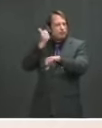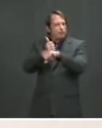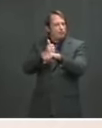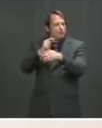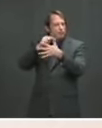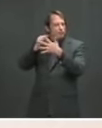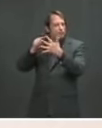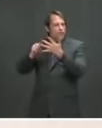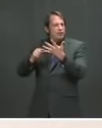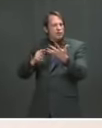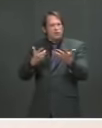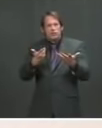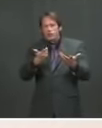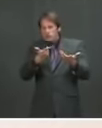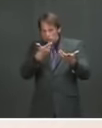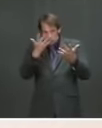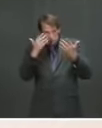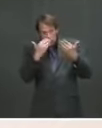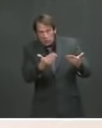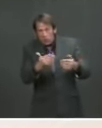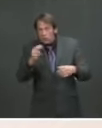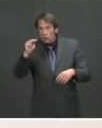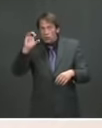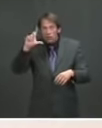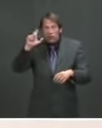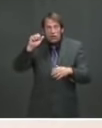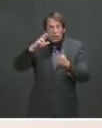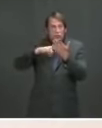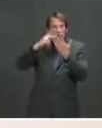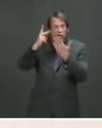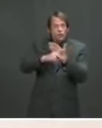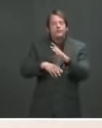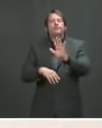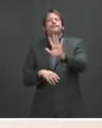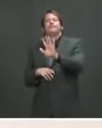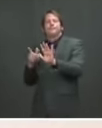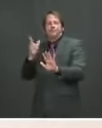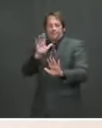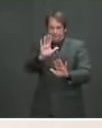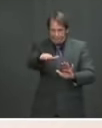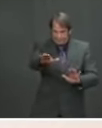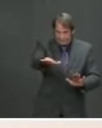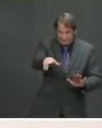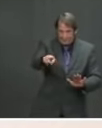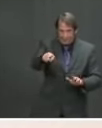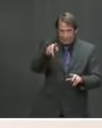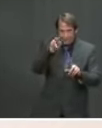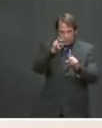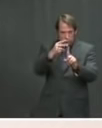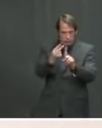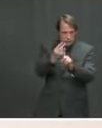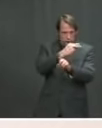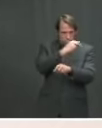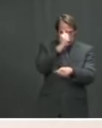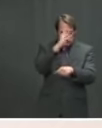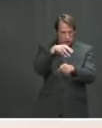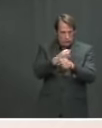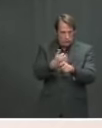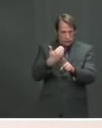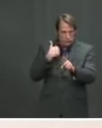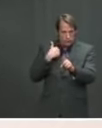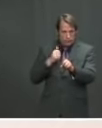back historically just a few years before the Trump administration to the Obama-Biden administration, sanctions were put in place which